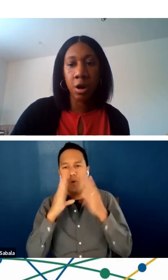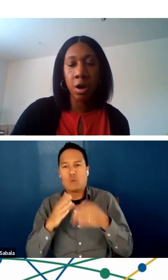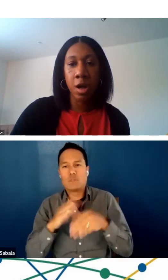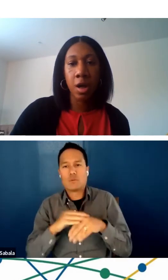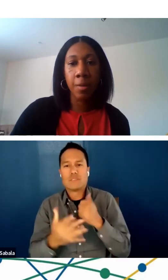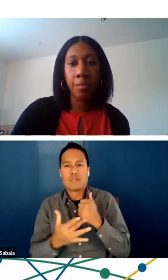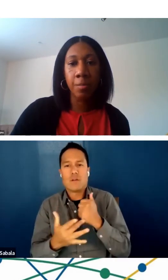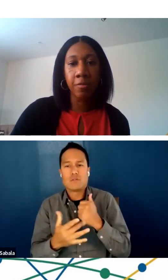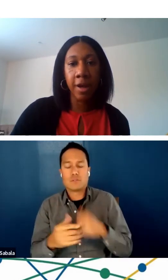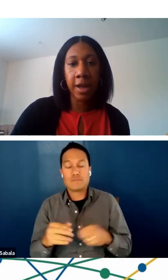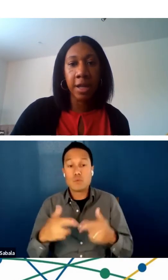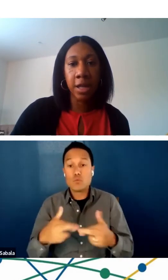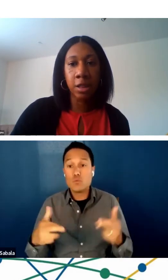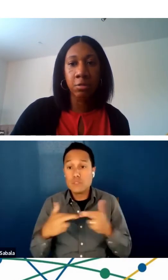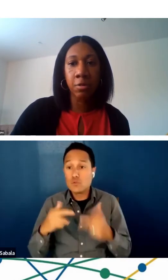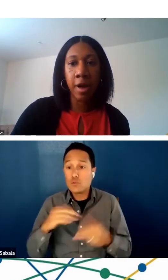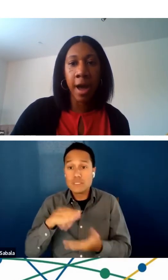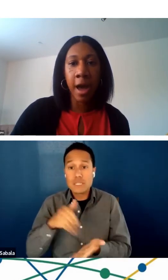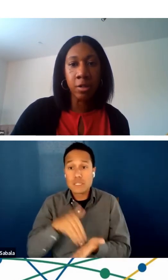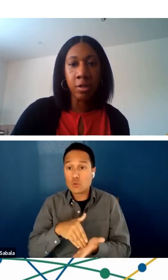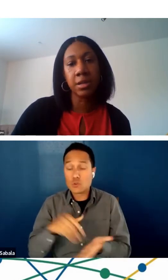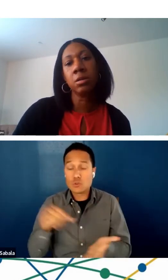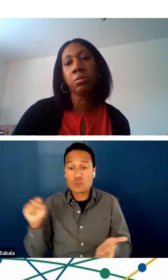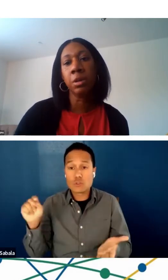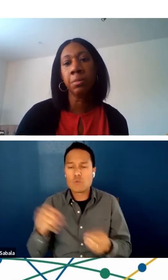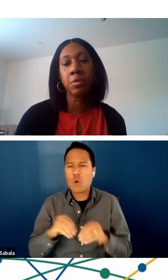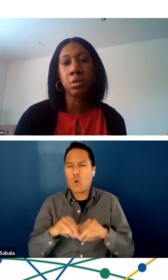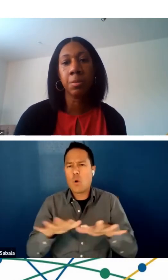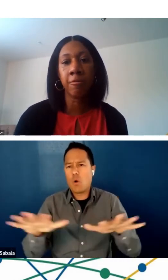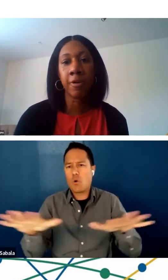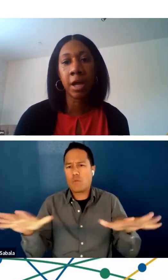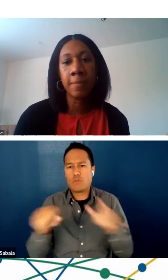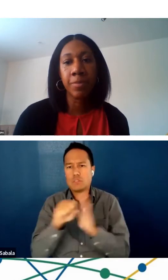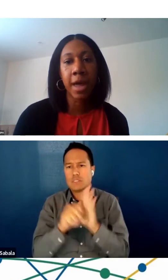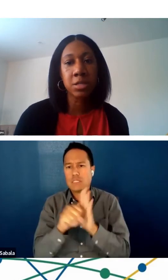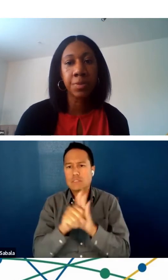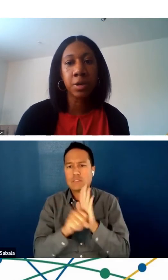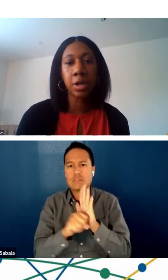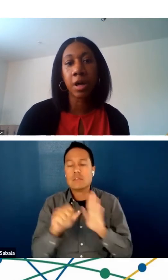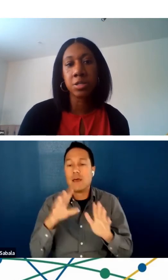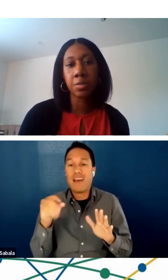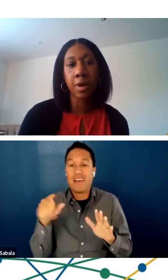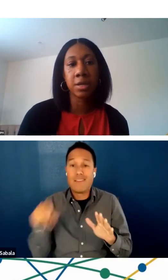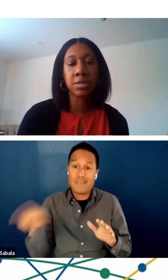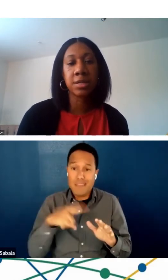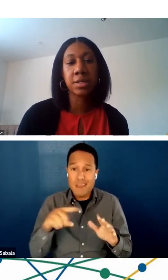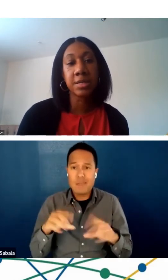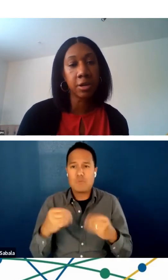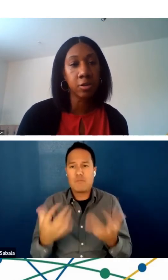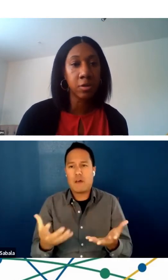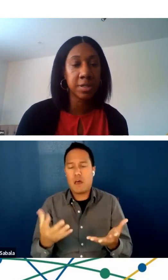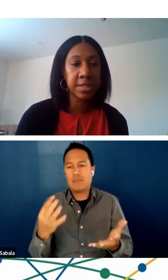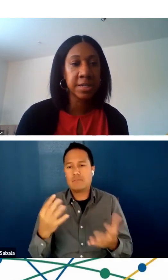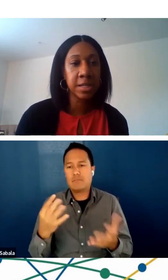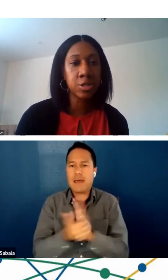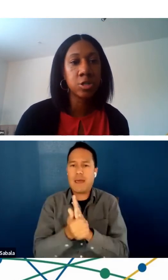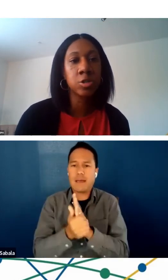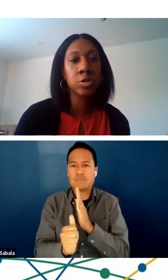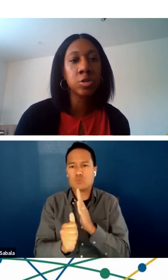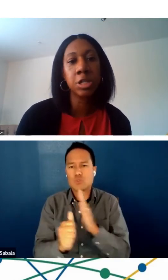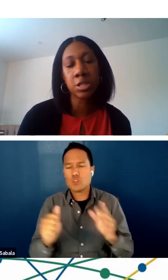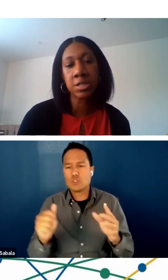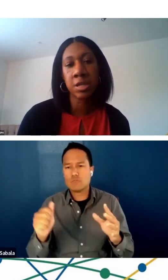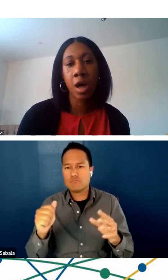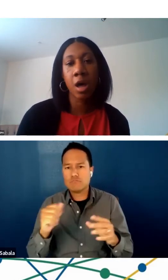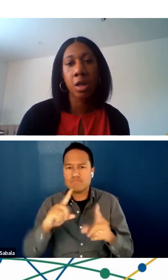centers are provided throughout the states to really be able to provide expert and customized technical assistance